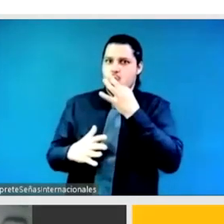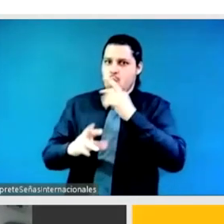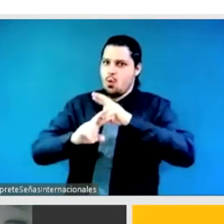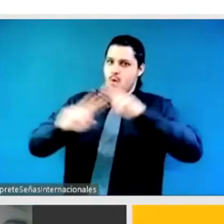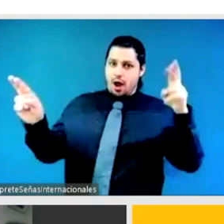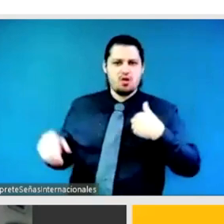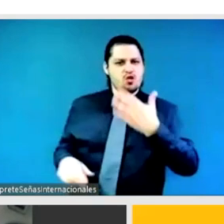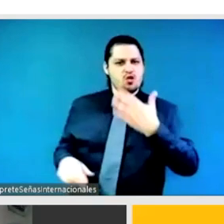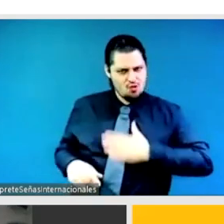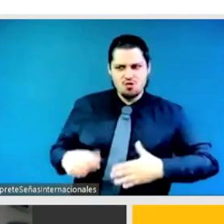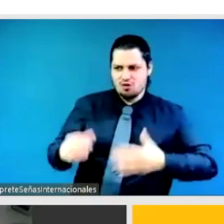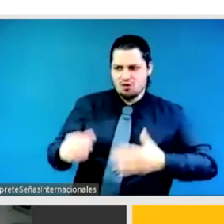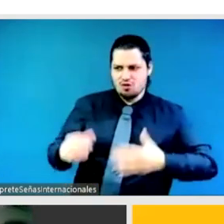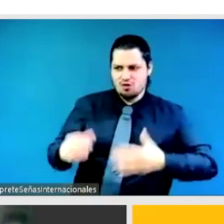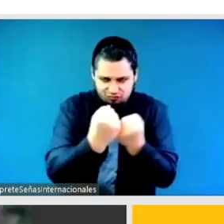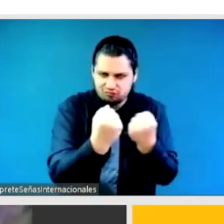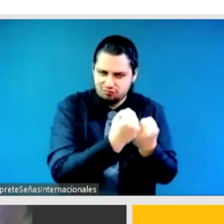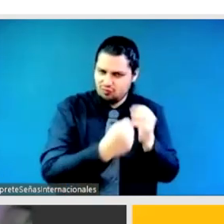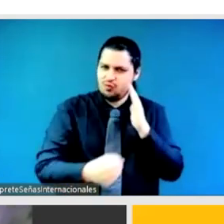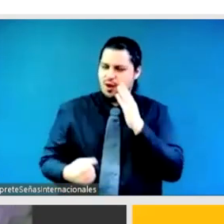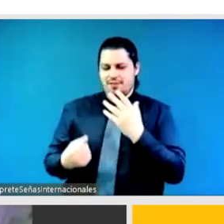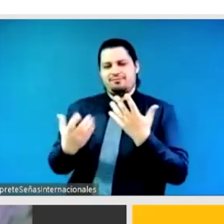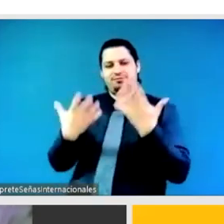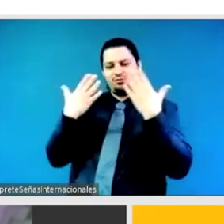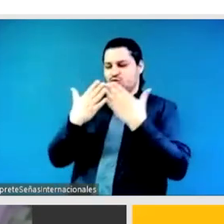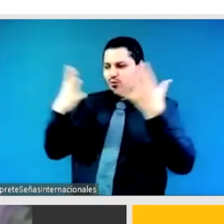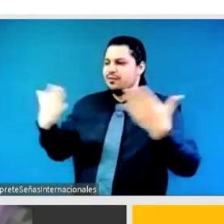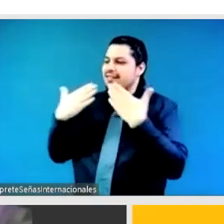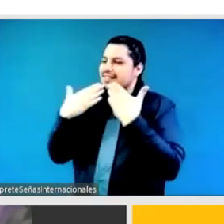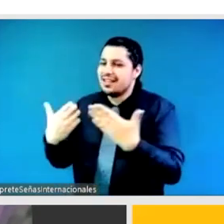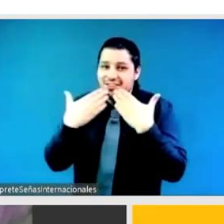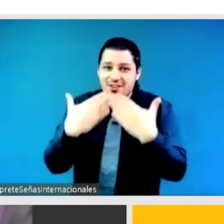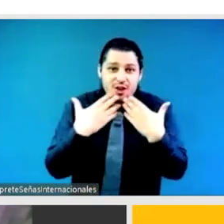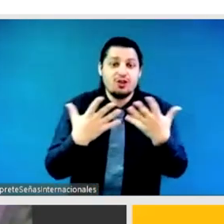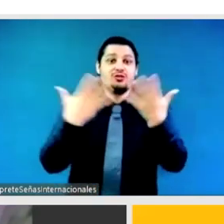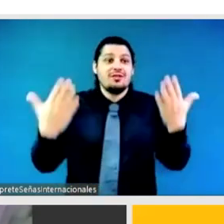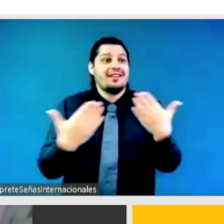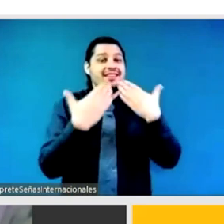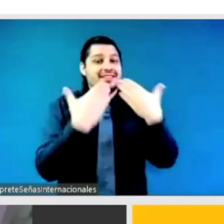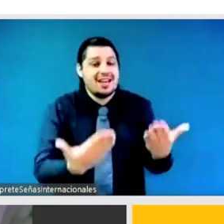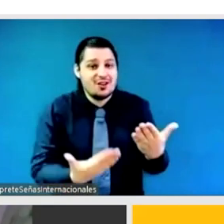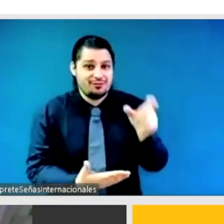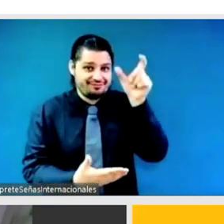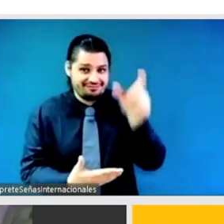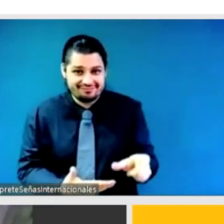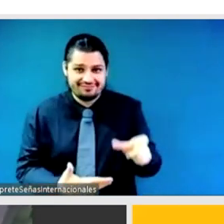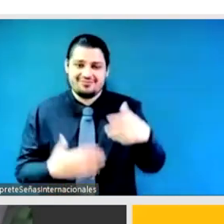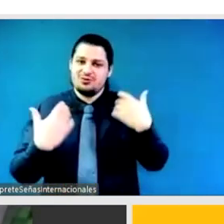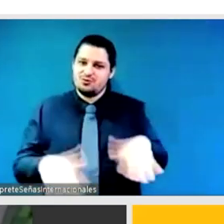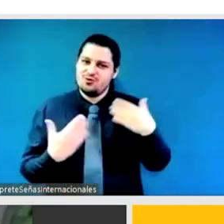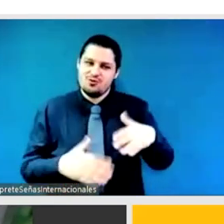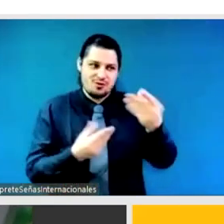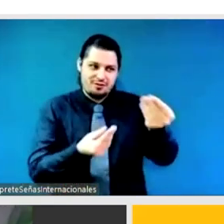Thank you so much, Your Excellency, for reminding us about those really powerful principles in that action coalition.